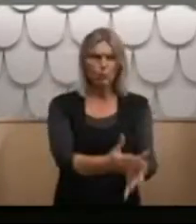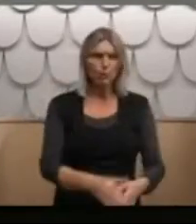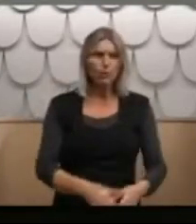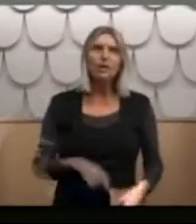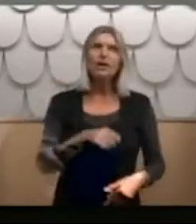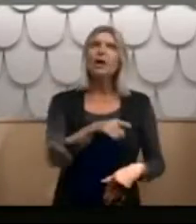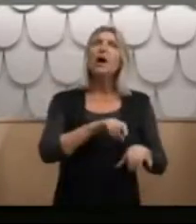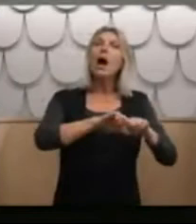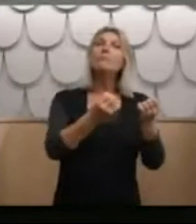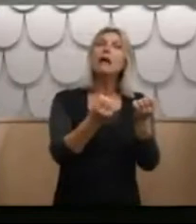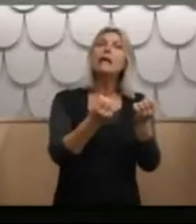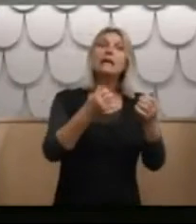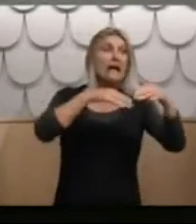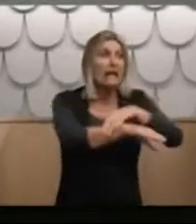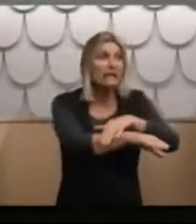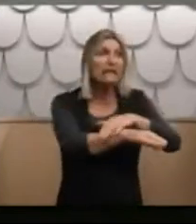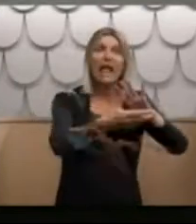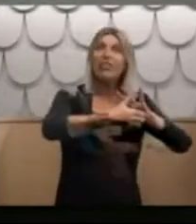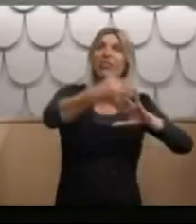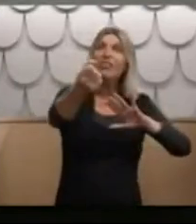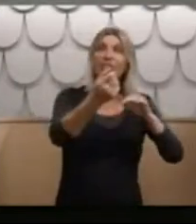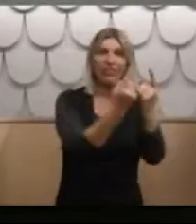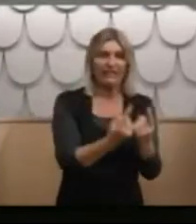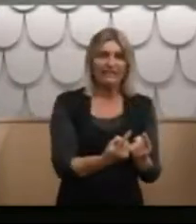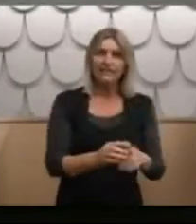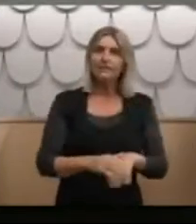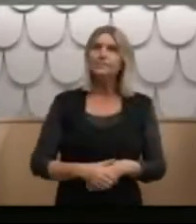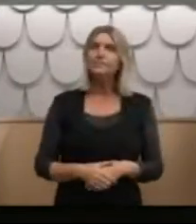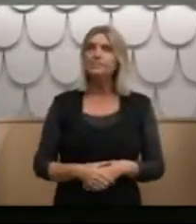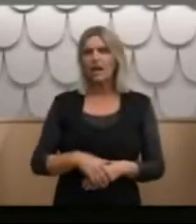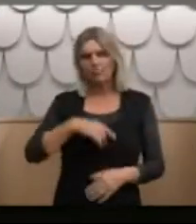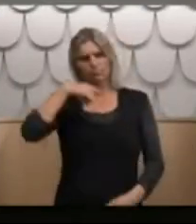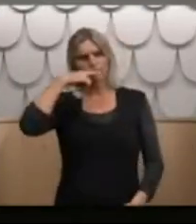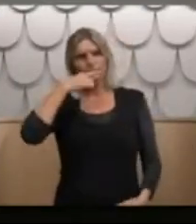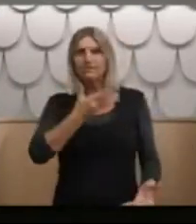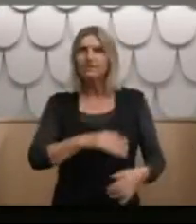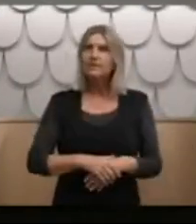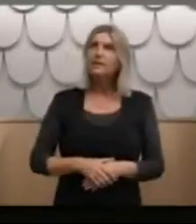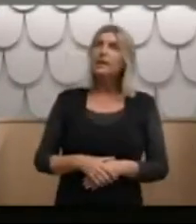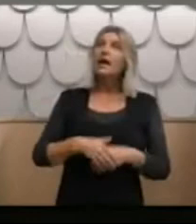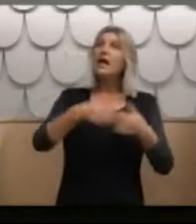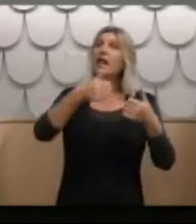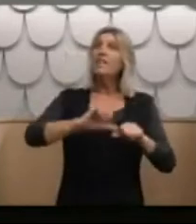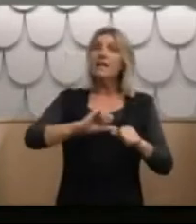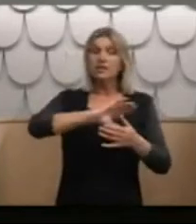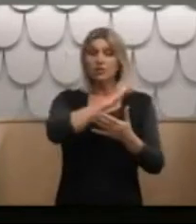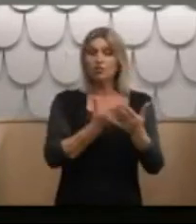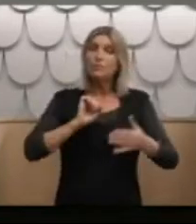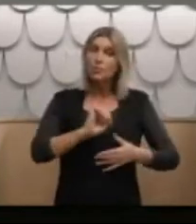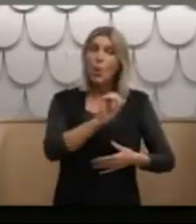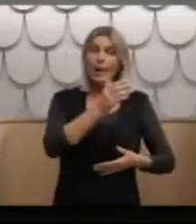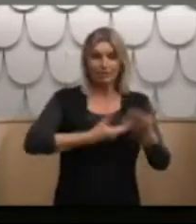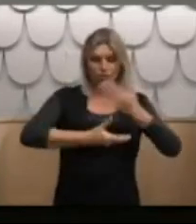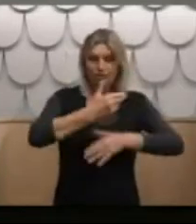of breaking and entering and petty thieving. So he goes on and describes your history. And then he